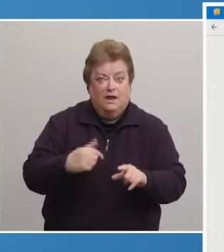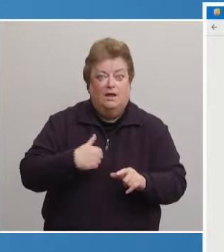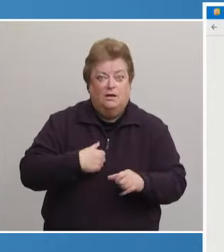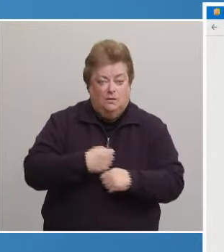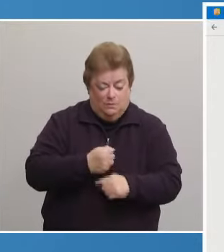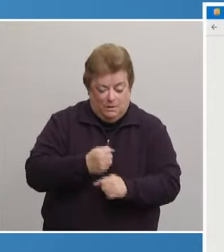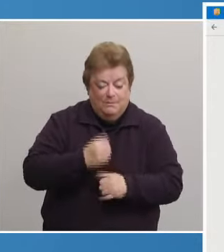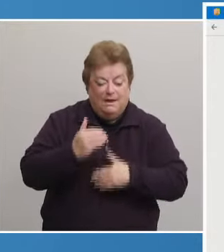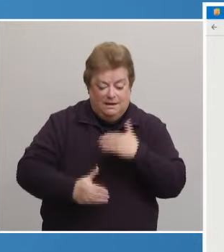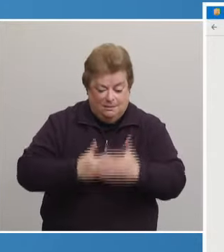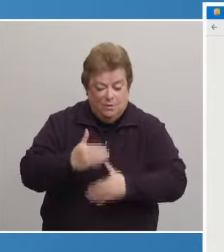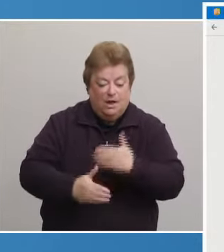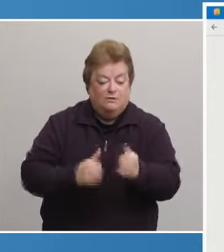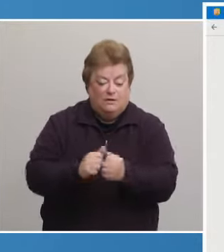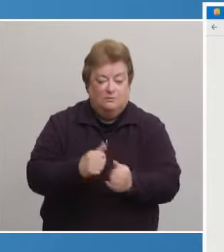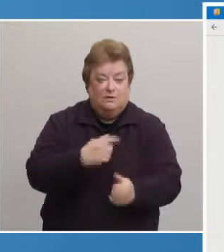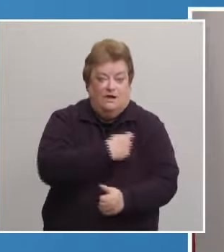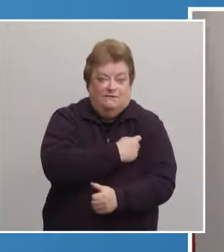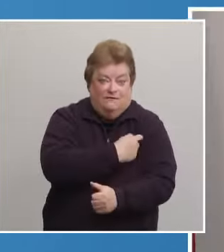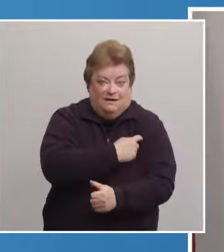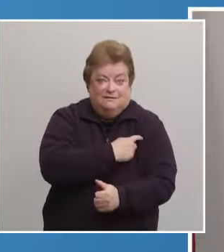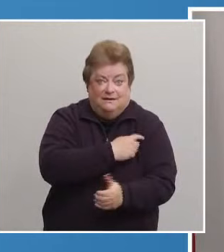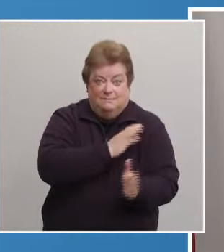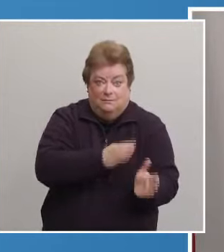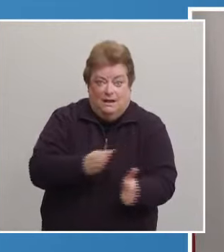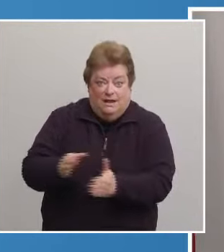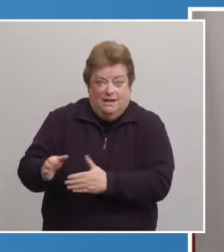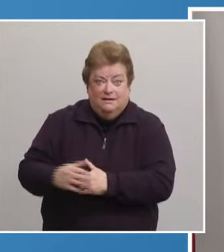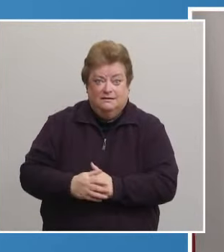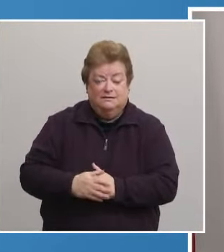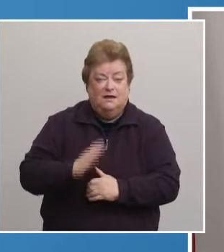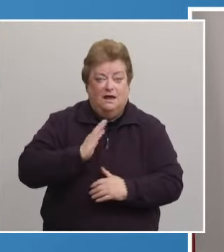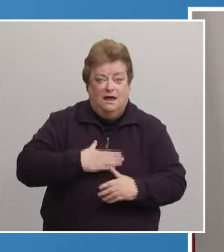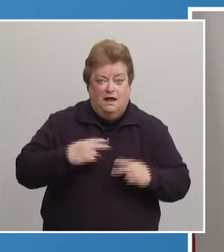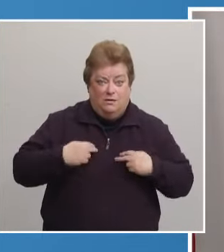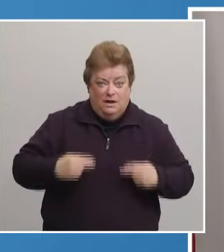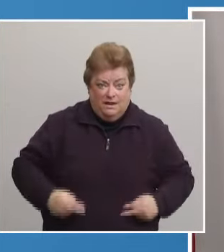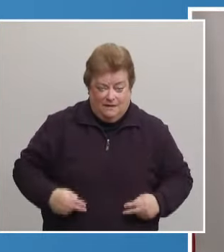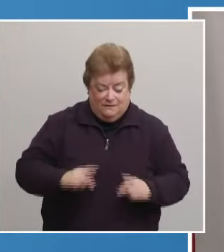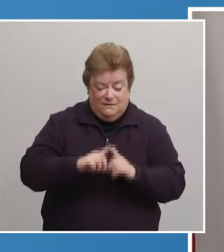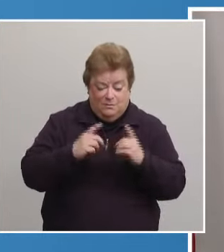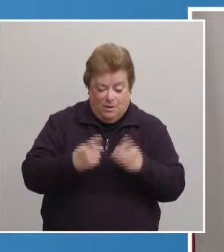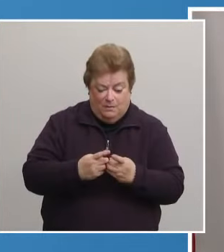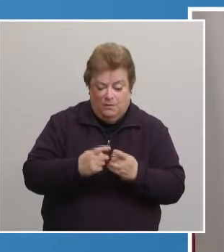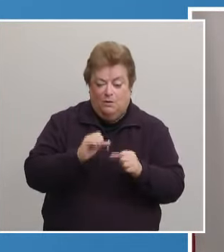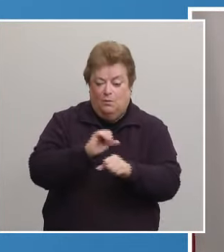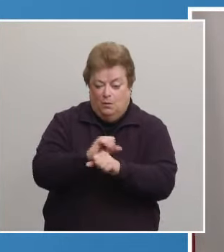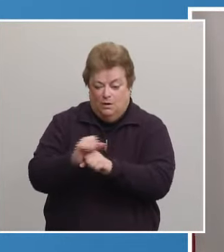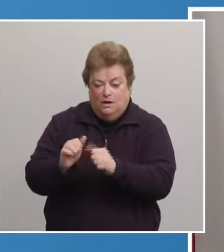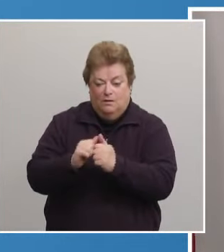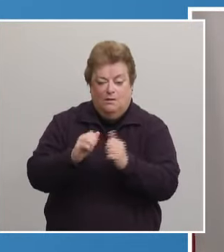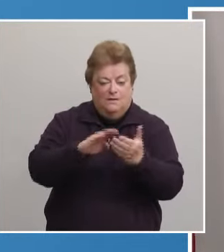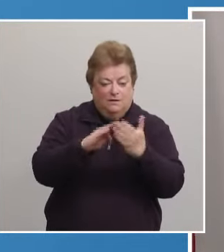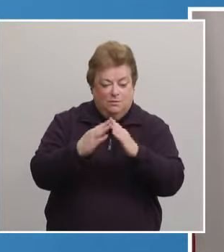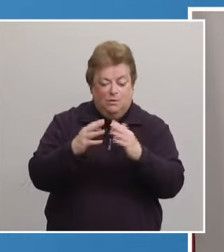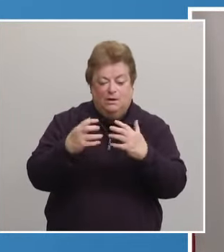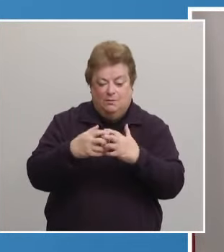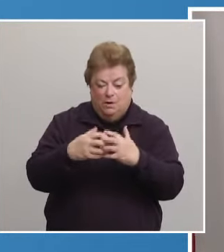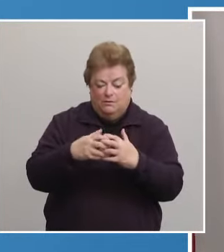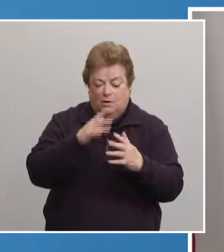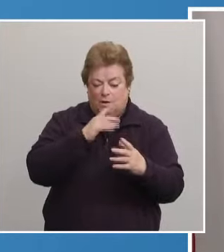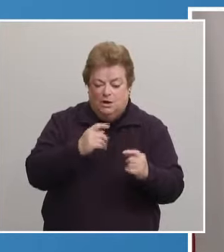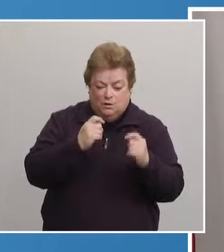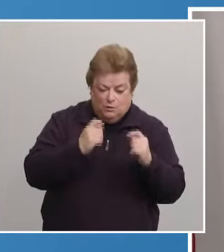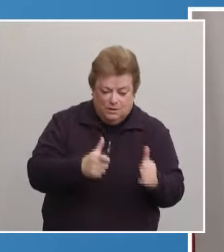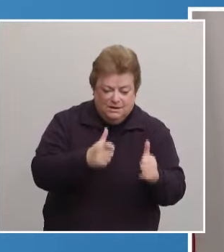vaccine doses we do receive. Our health department in collaboration with our wonderful community partners quickly, efficiently, and